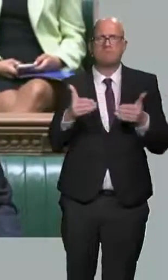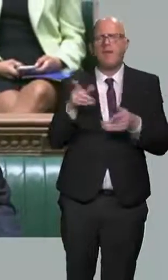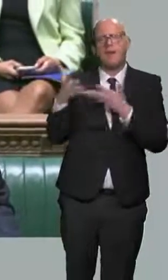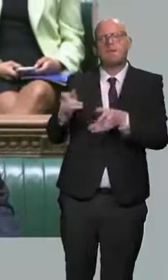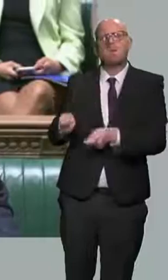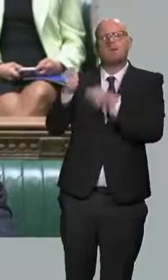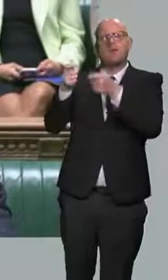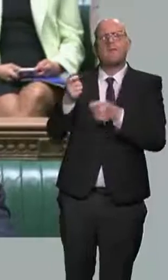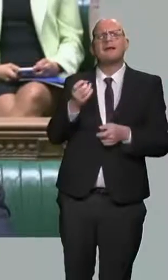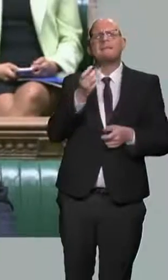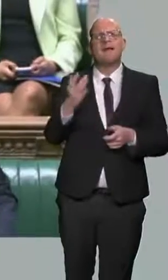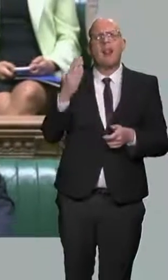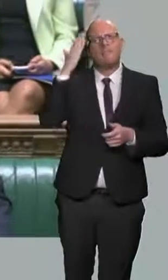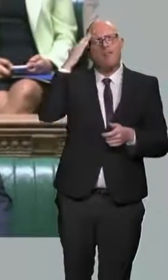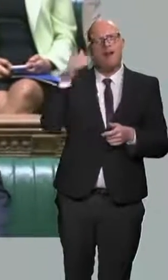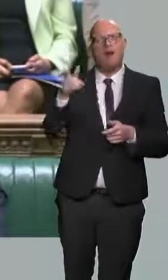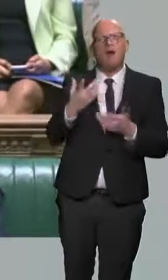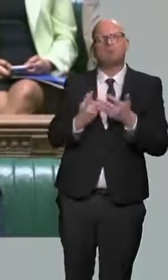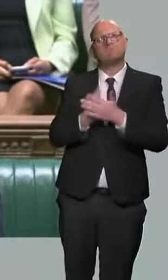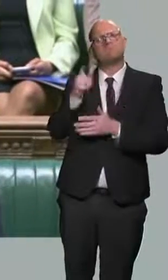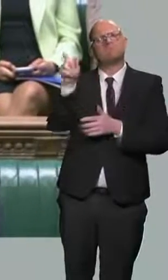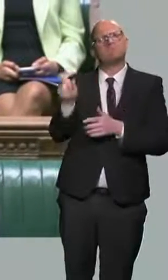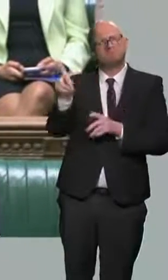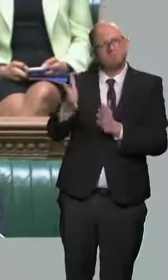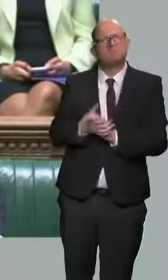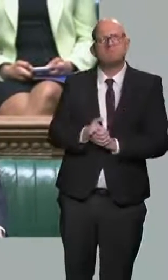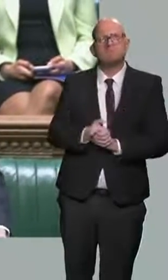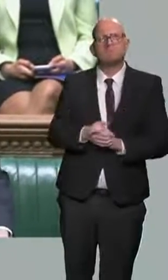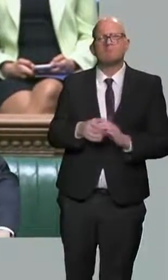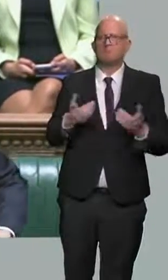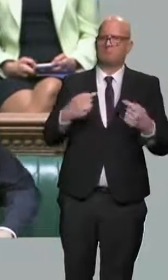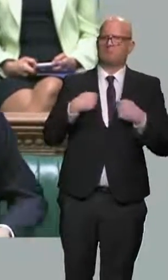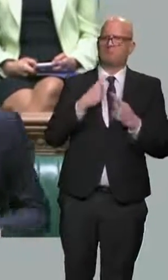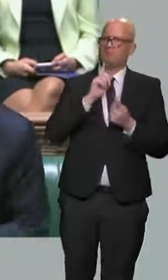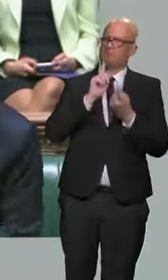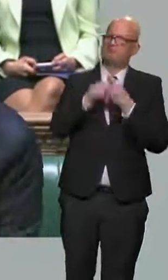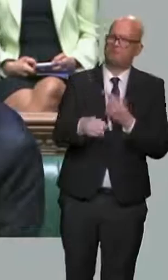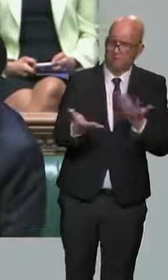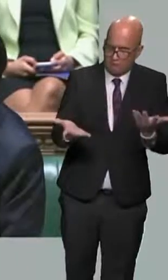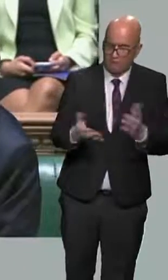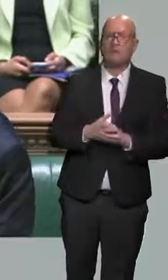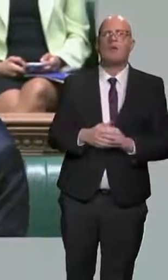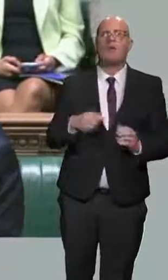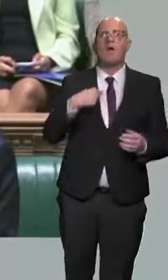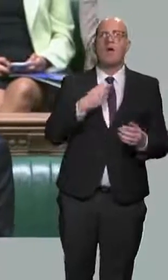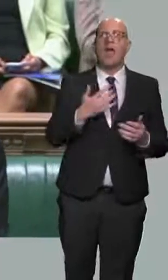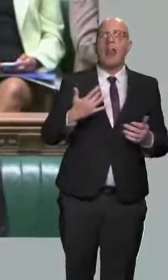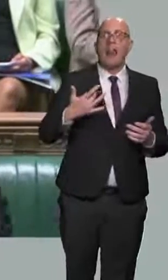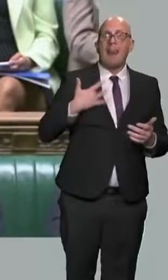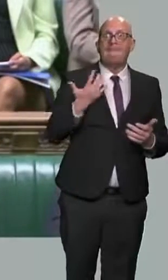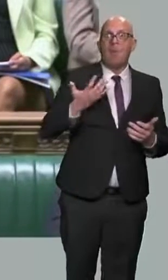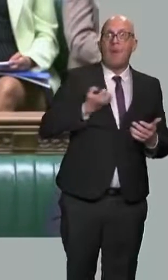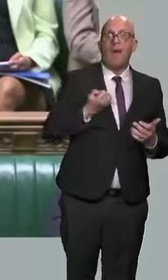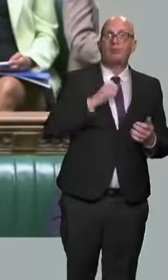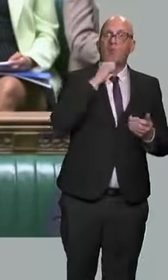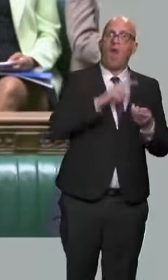whom she knew. I am pleased and proud, in fact, that, because of the actions of this Government, increasing the national living wage in April by